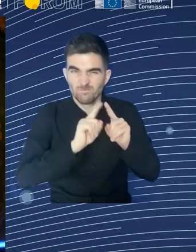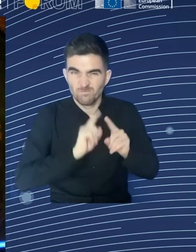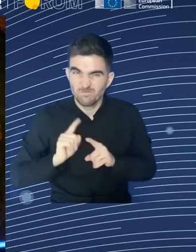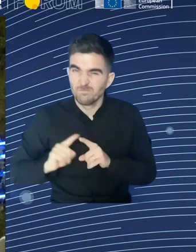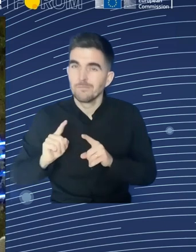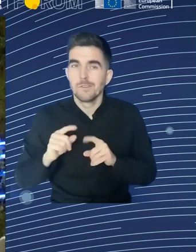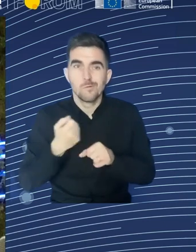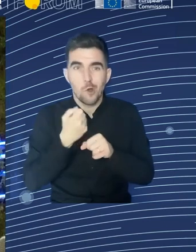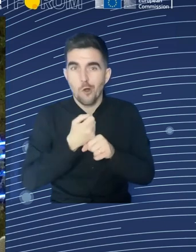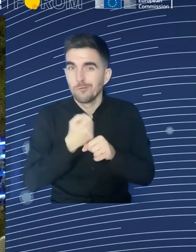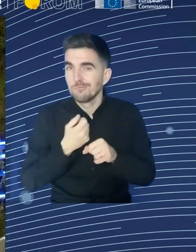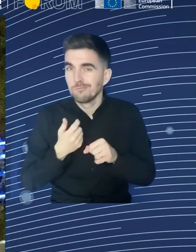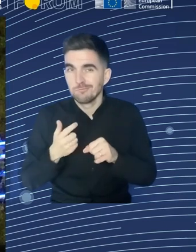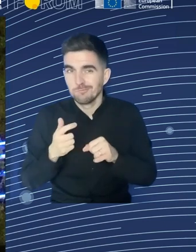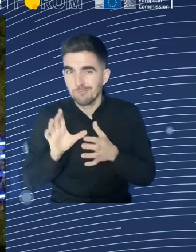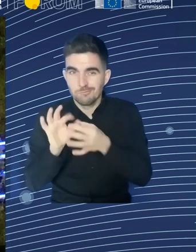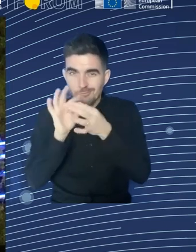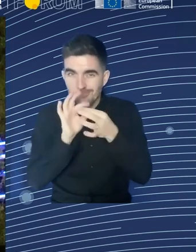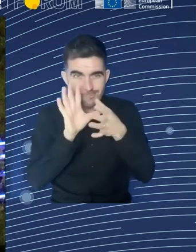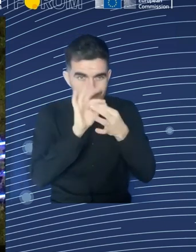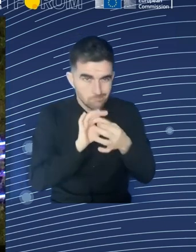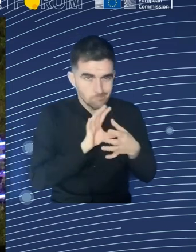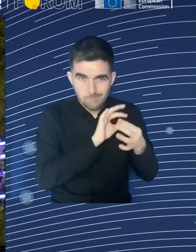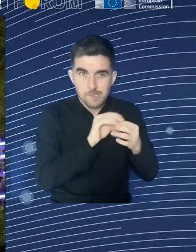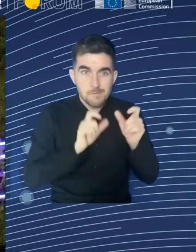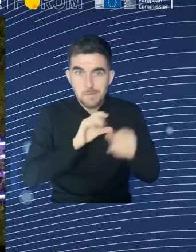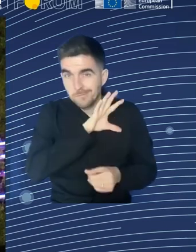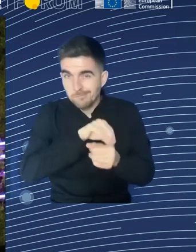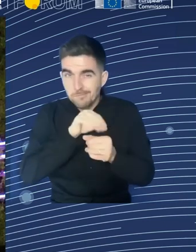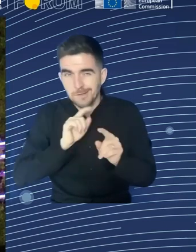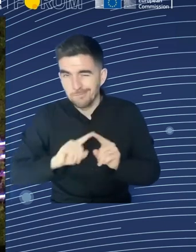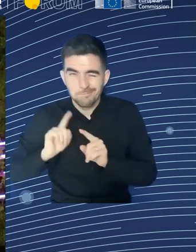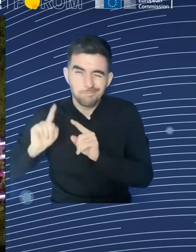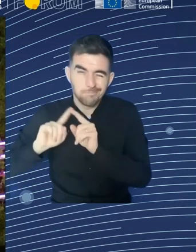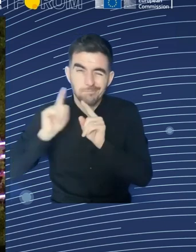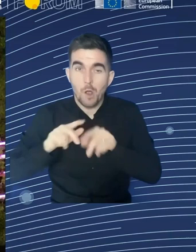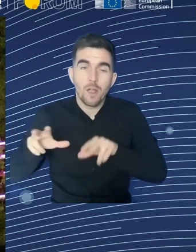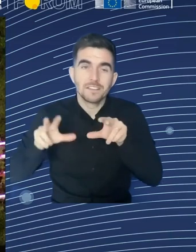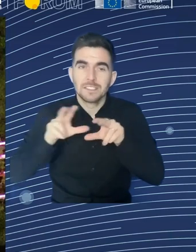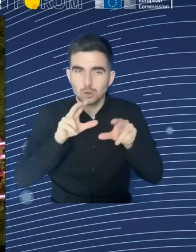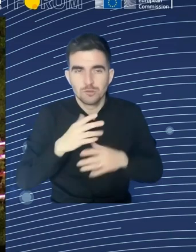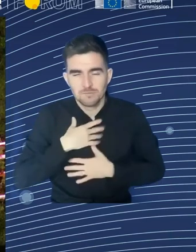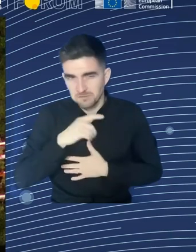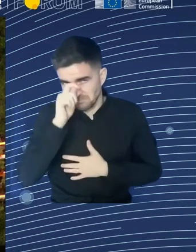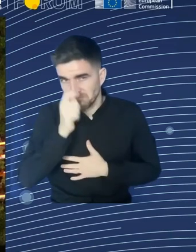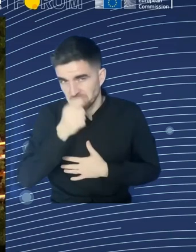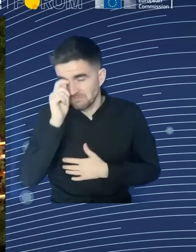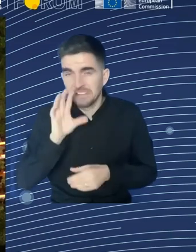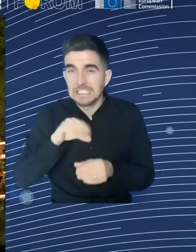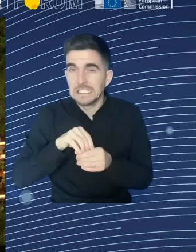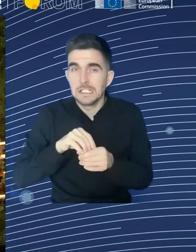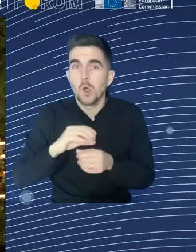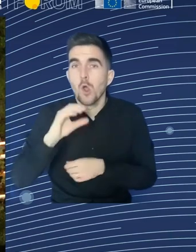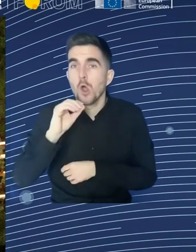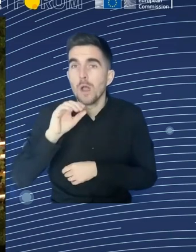much about different policies, including the social, which is really very important, and it is part